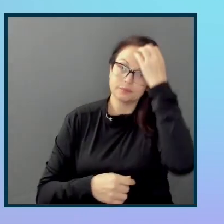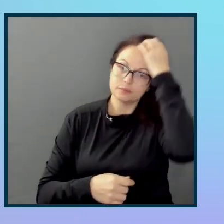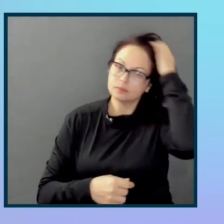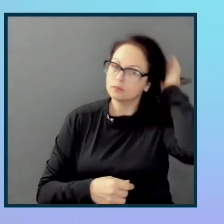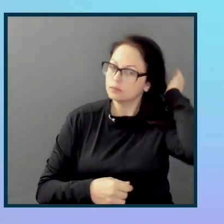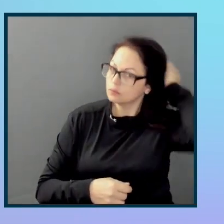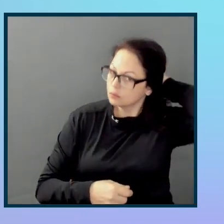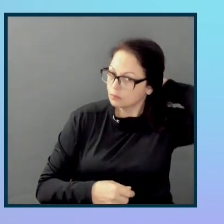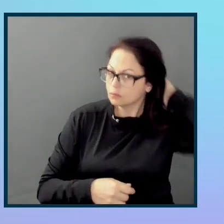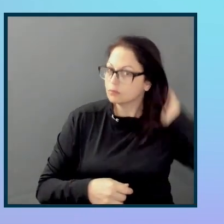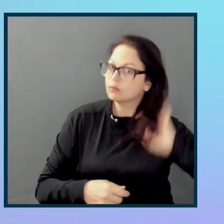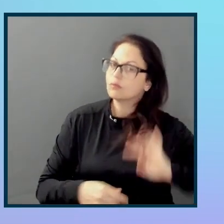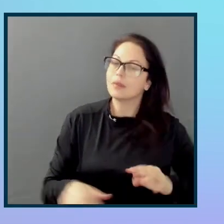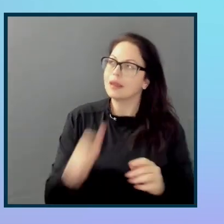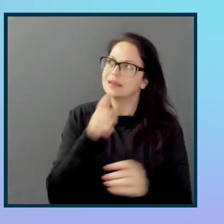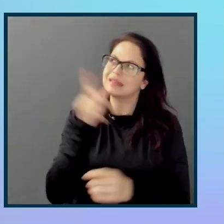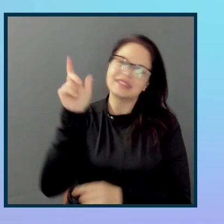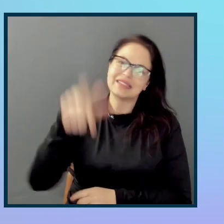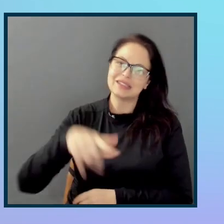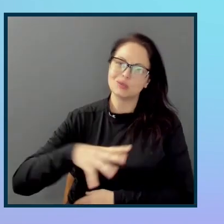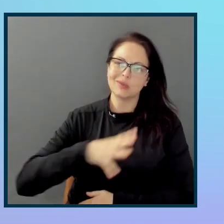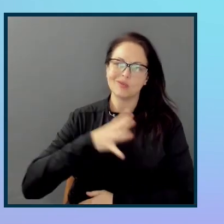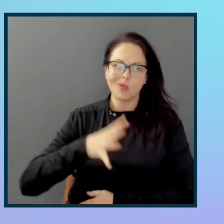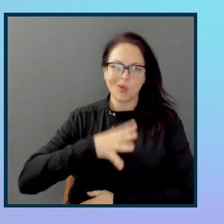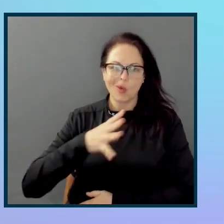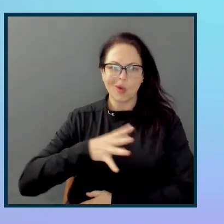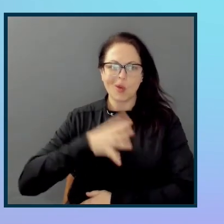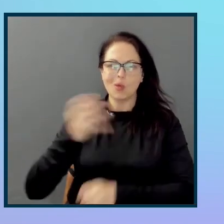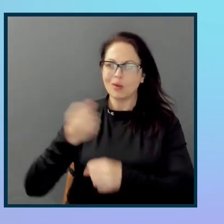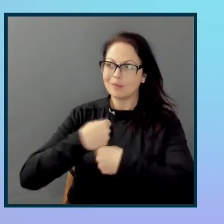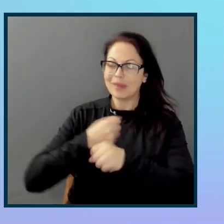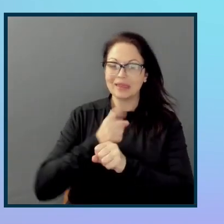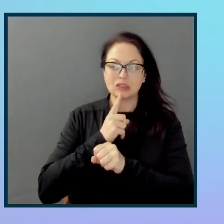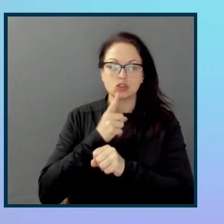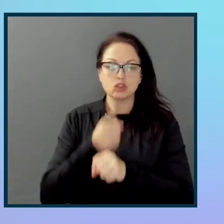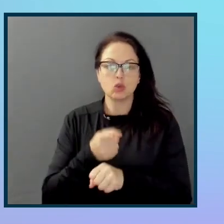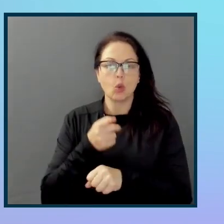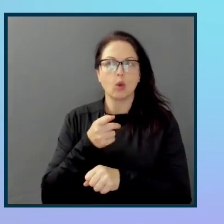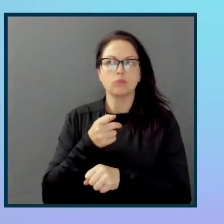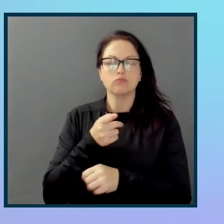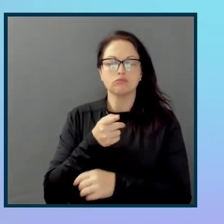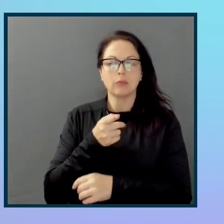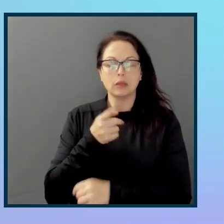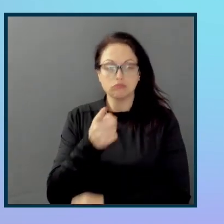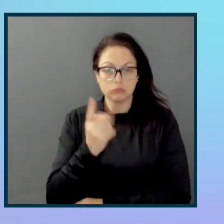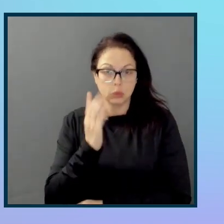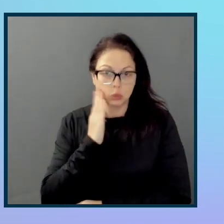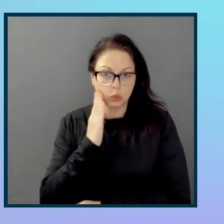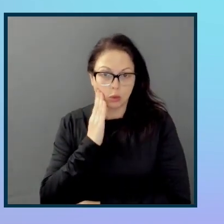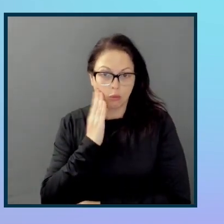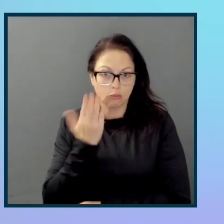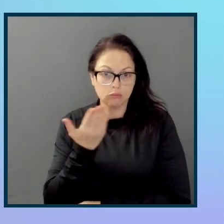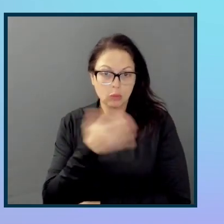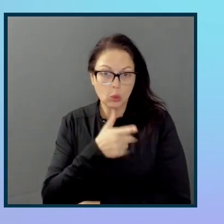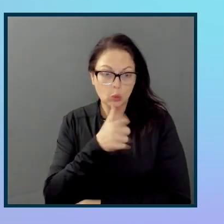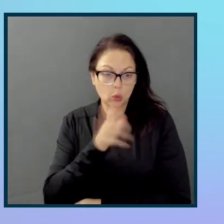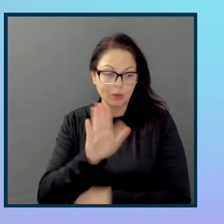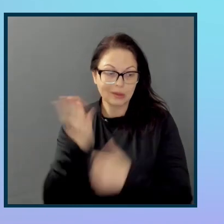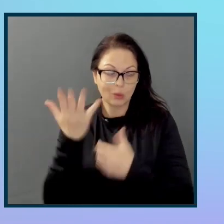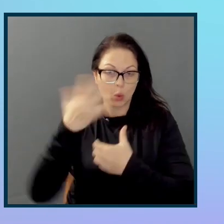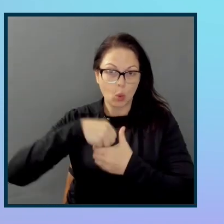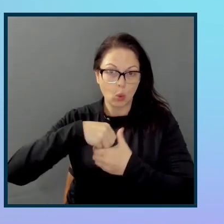It doesn't have to be super formal. Making sure you keep track of who in your organization is